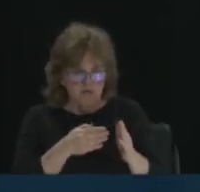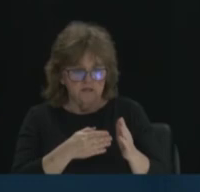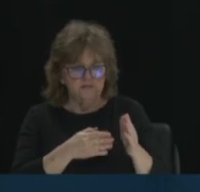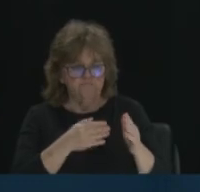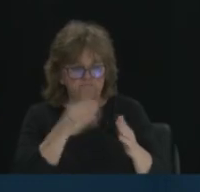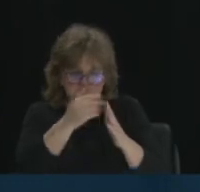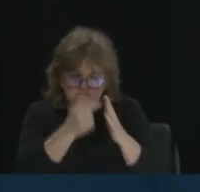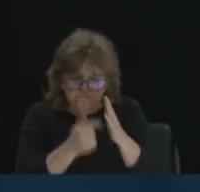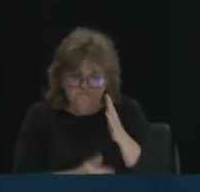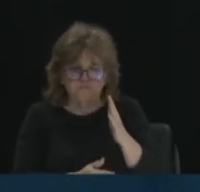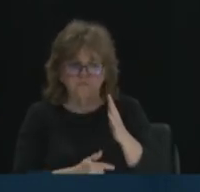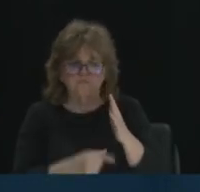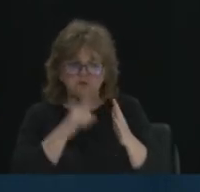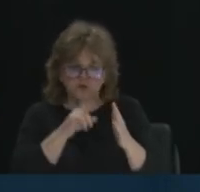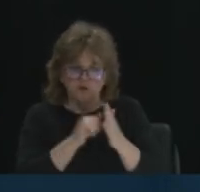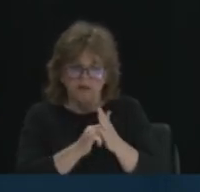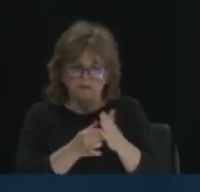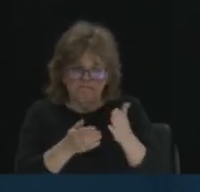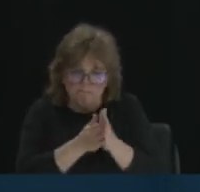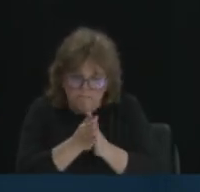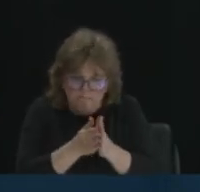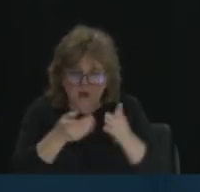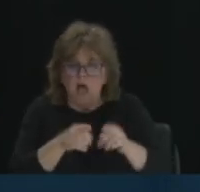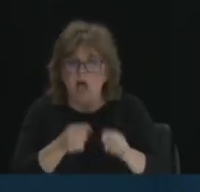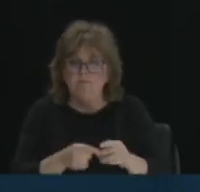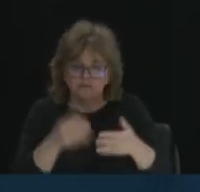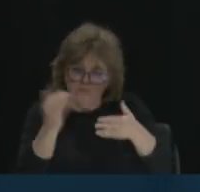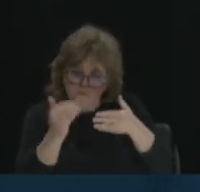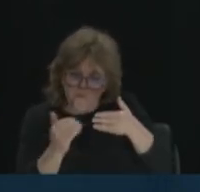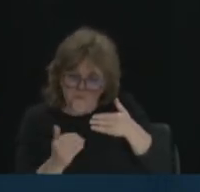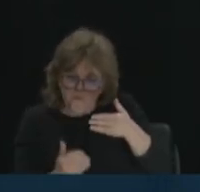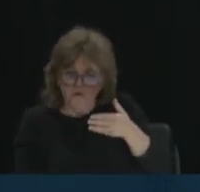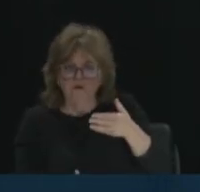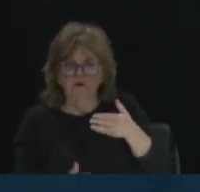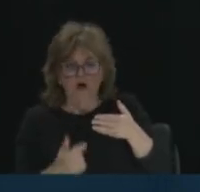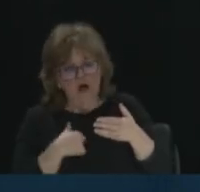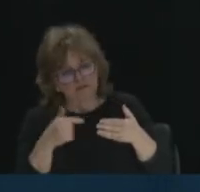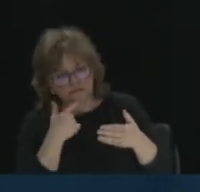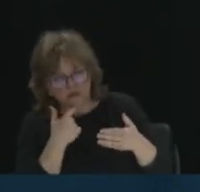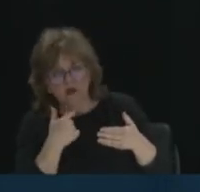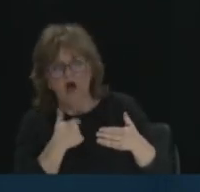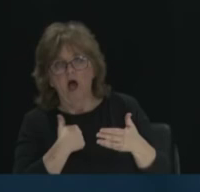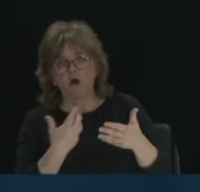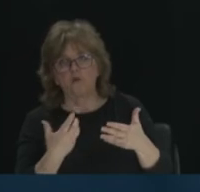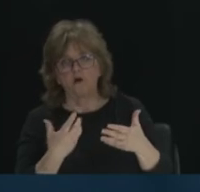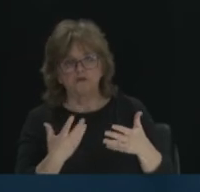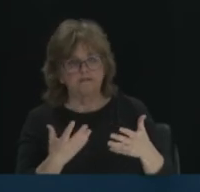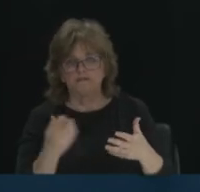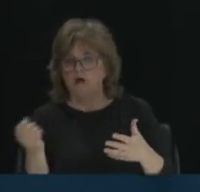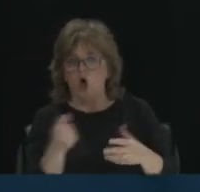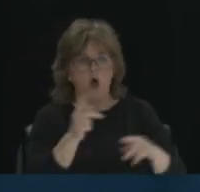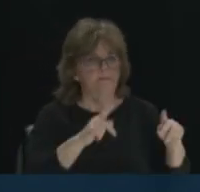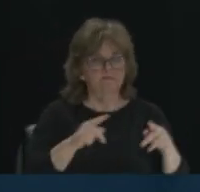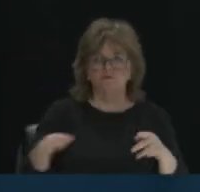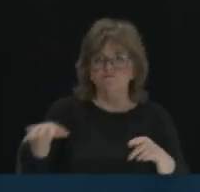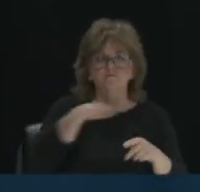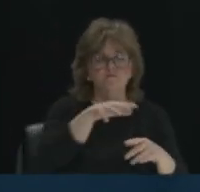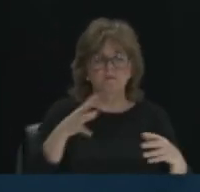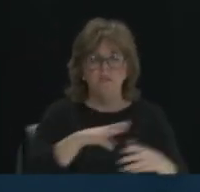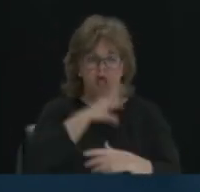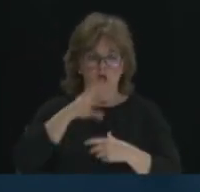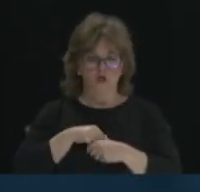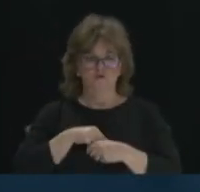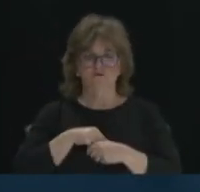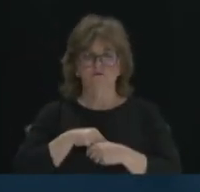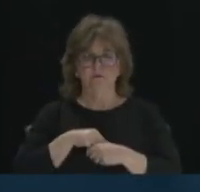And I'm very strategic and very pointed to saying that I want to be inclusive even as the NAACP. That's a great